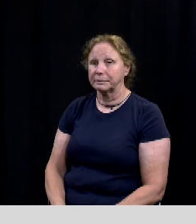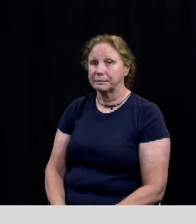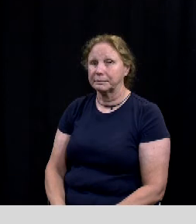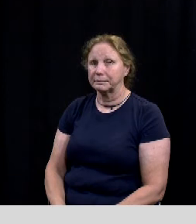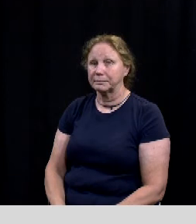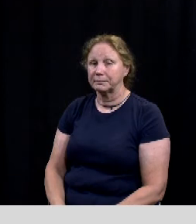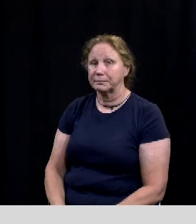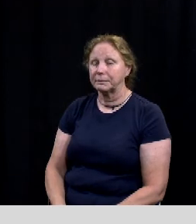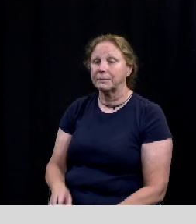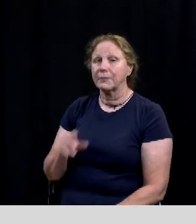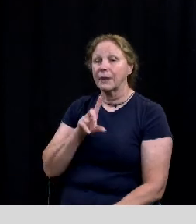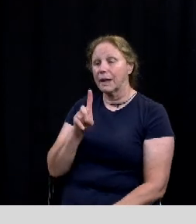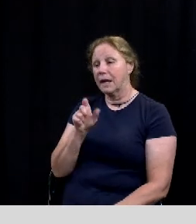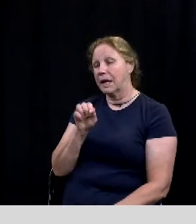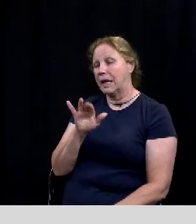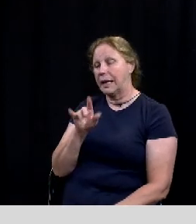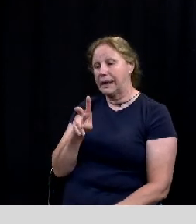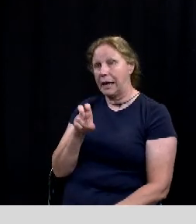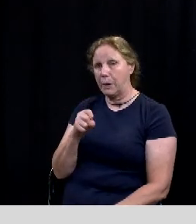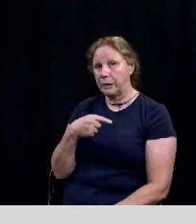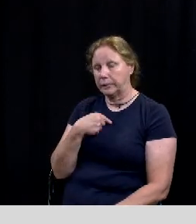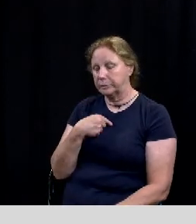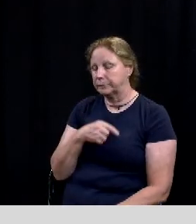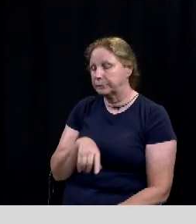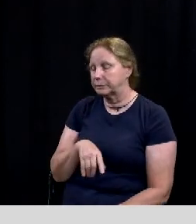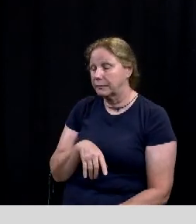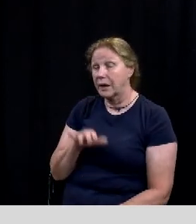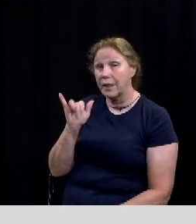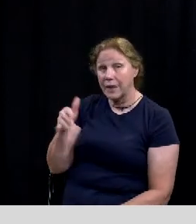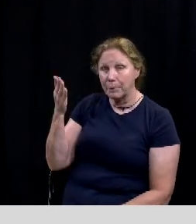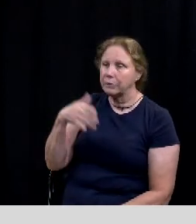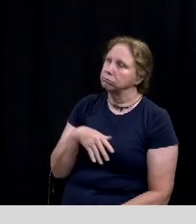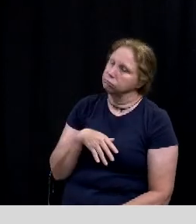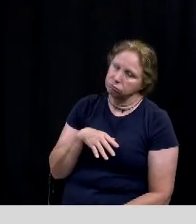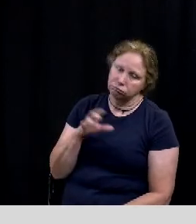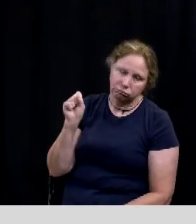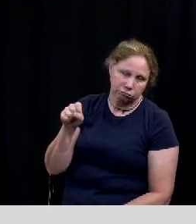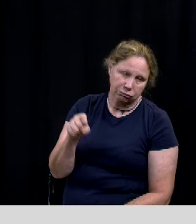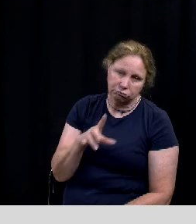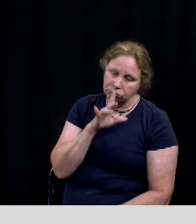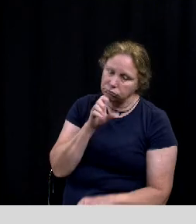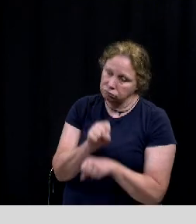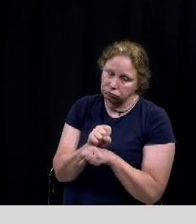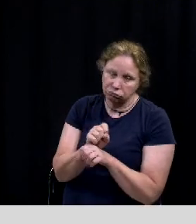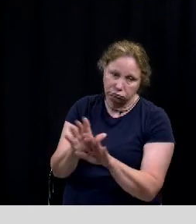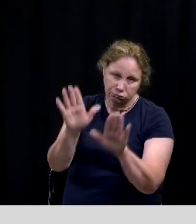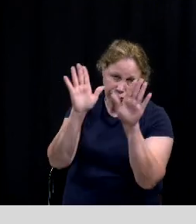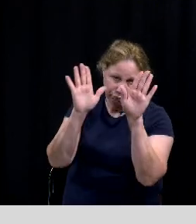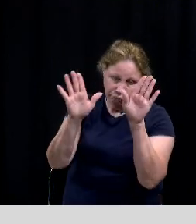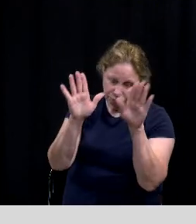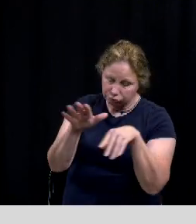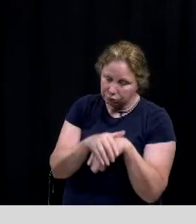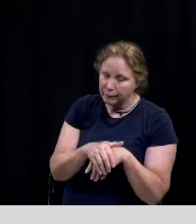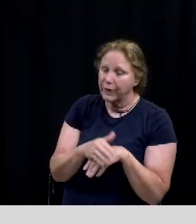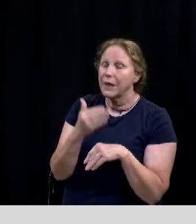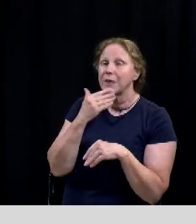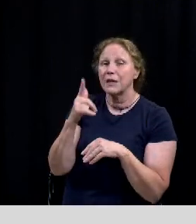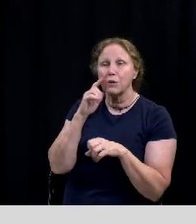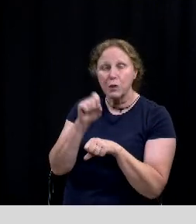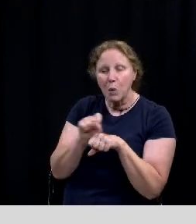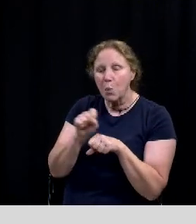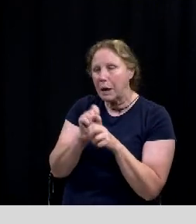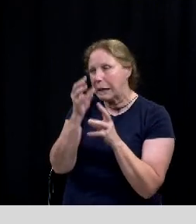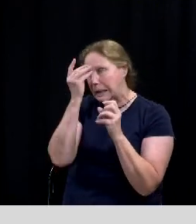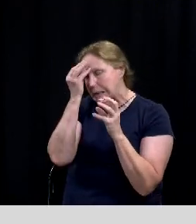hey this is darius um that was yeah a fantastic presentation i just want to say thanks for the the effort and thought put